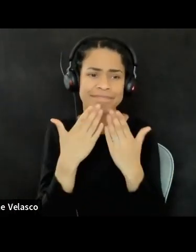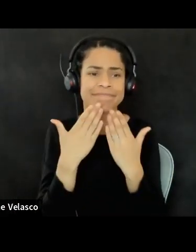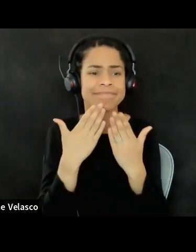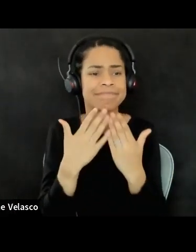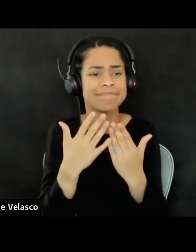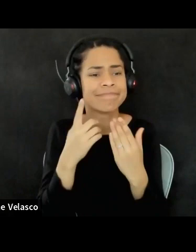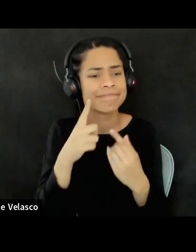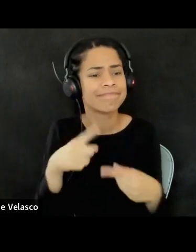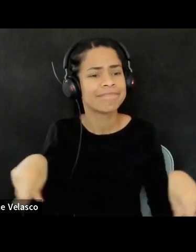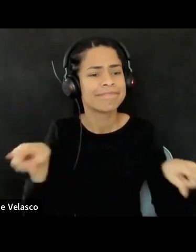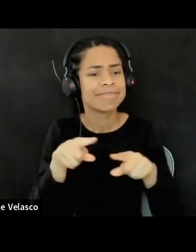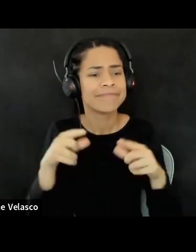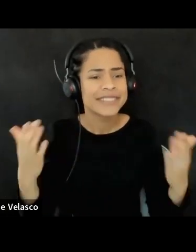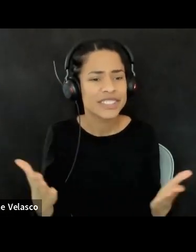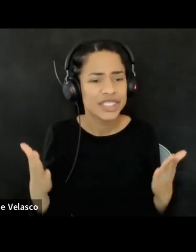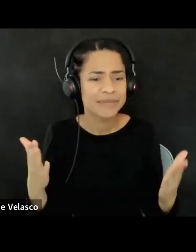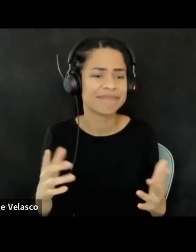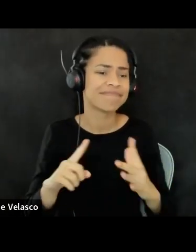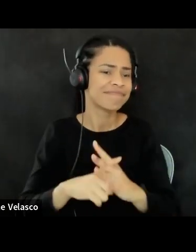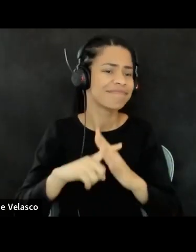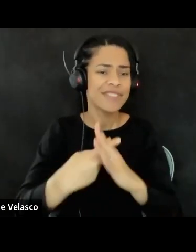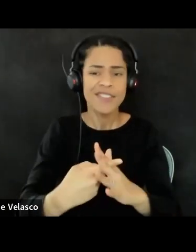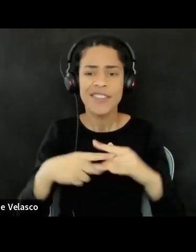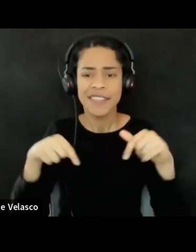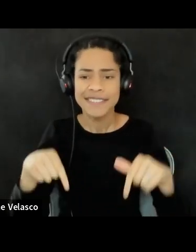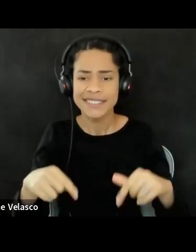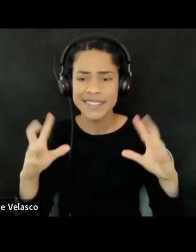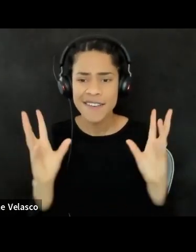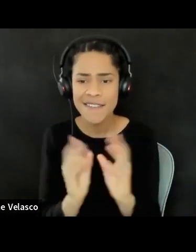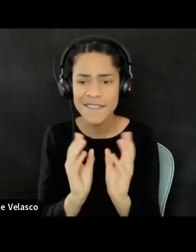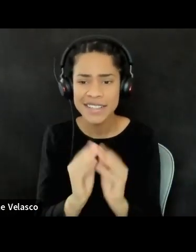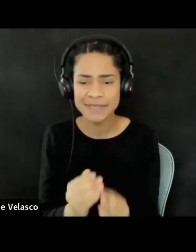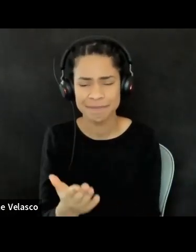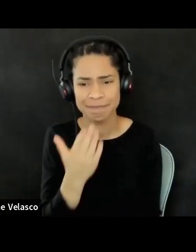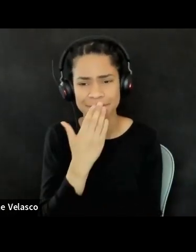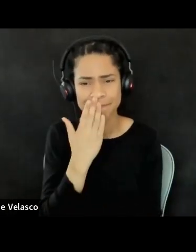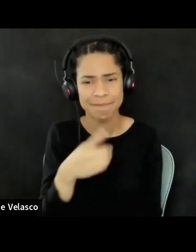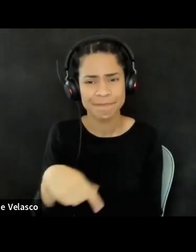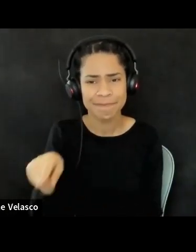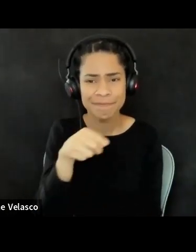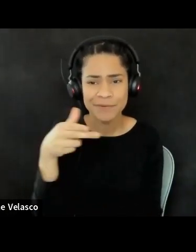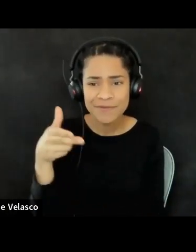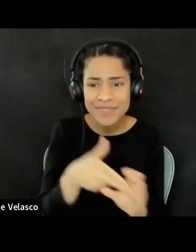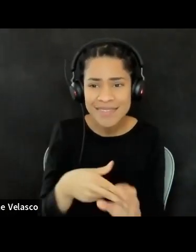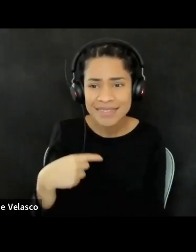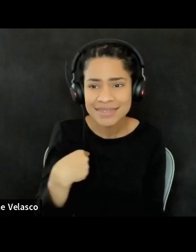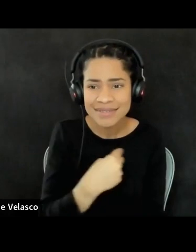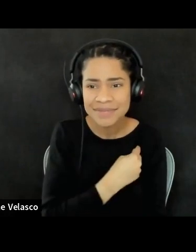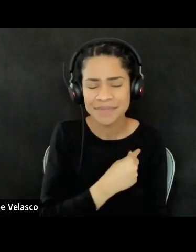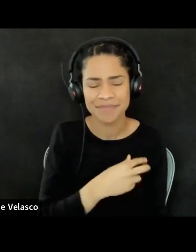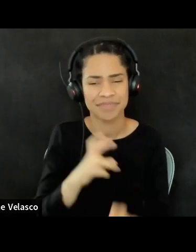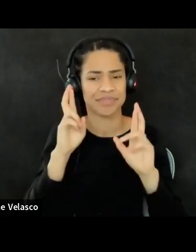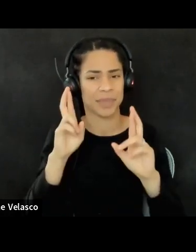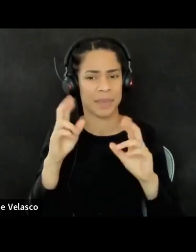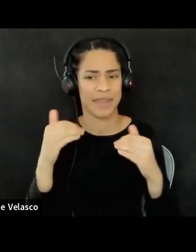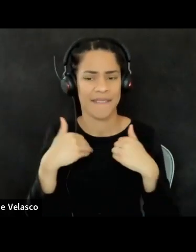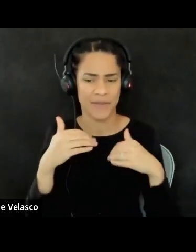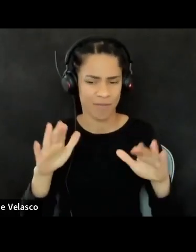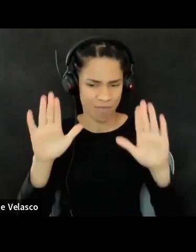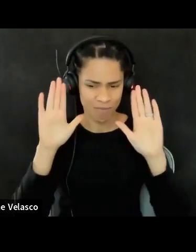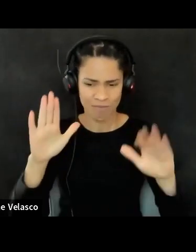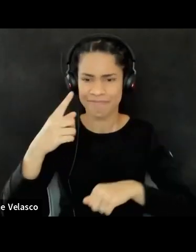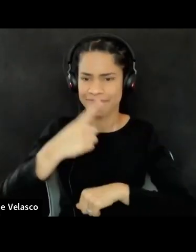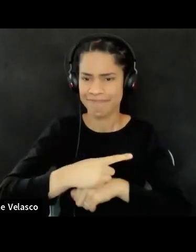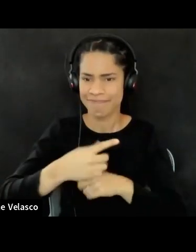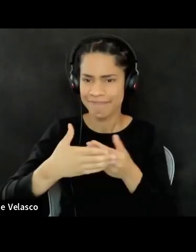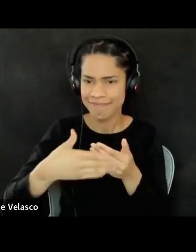launch this conference. Um, really appreciate everybody joining us and hope that you have a wonderful rest of the day